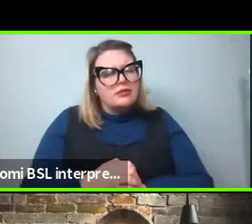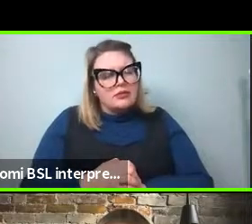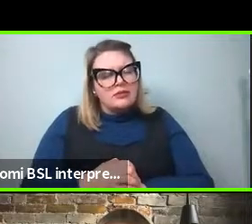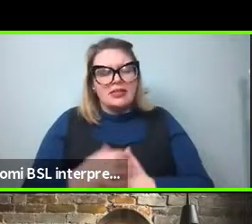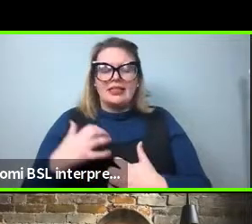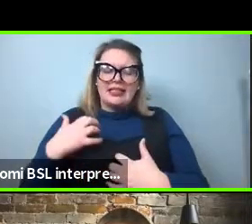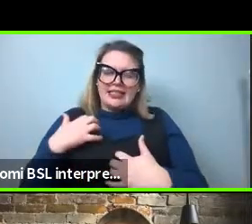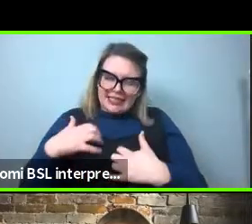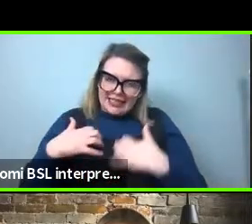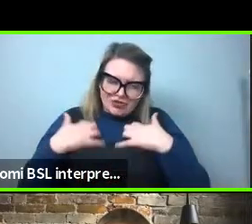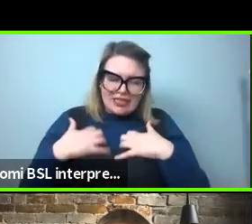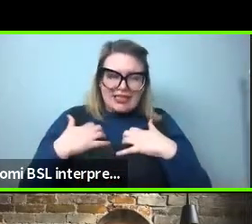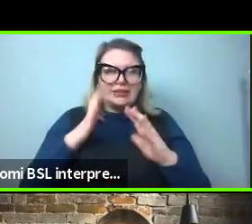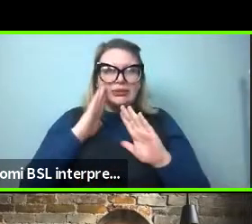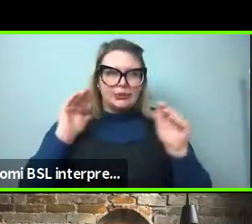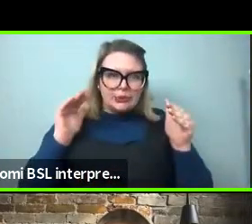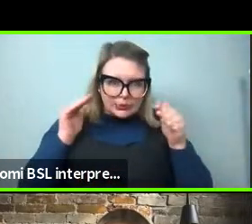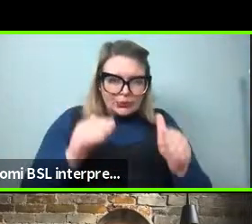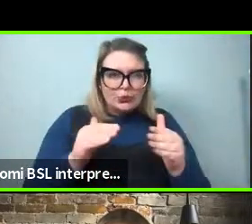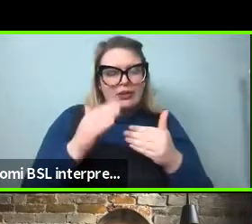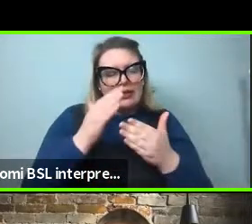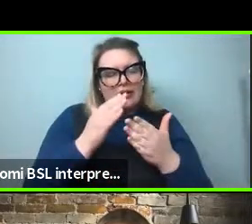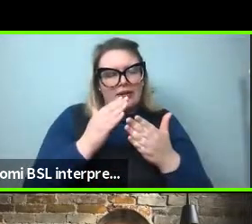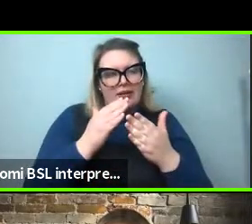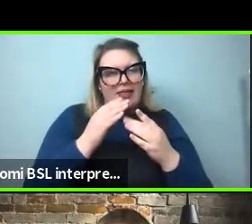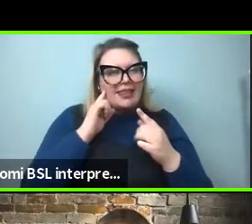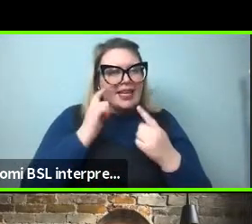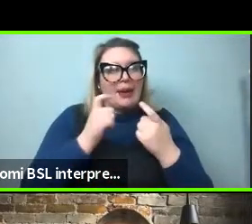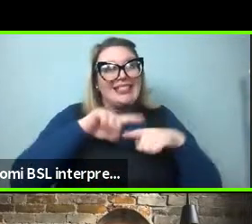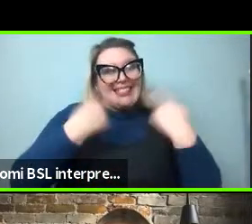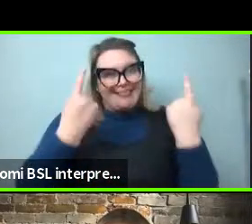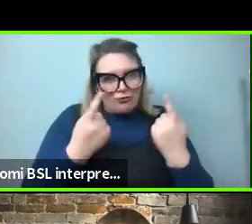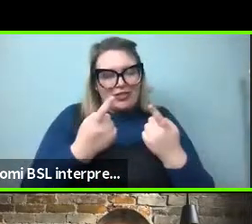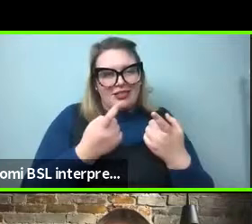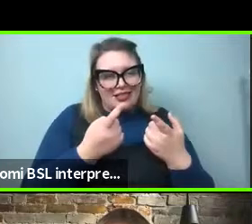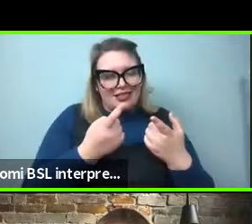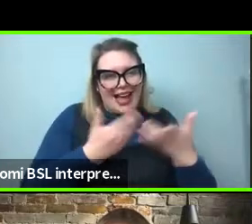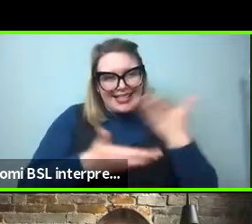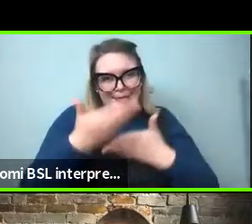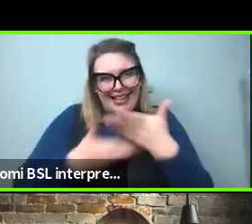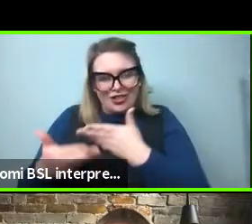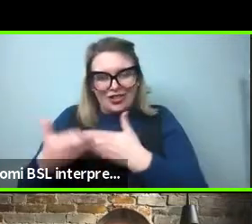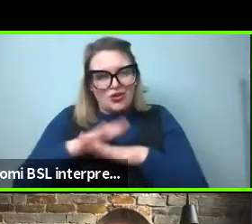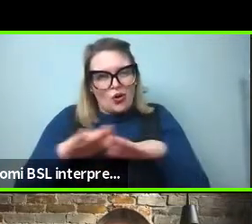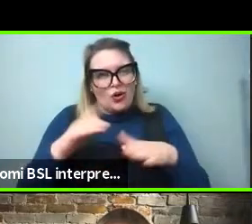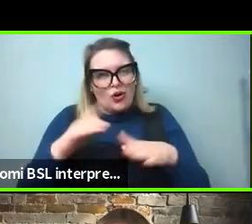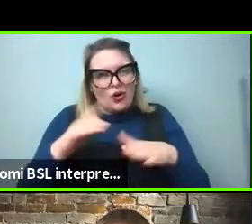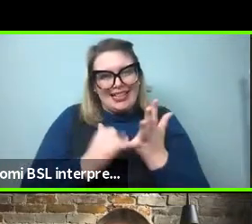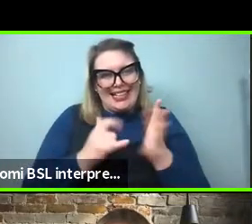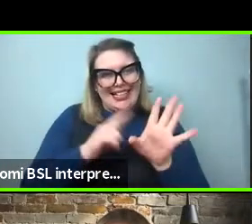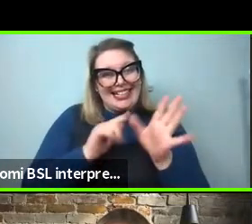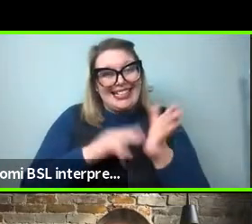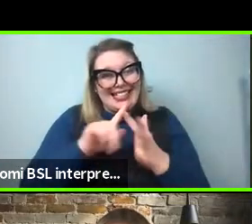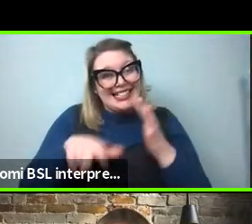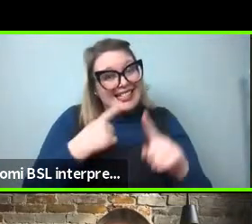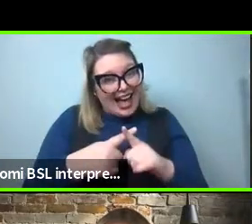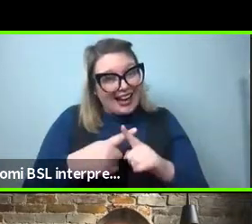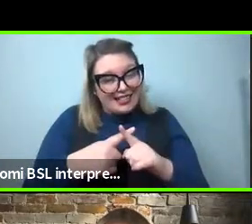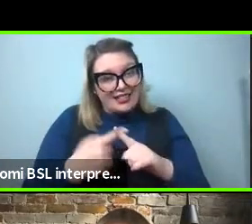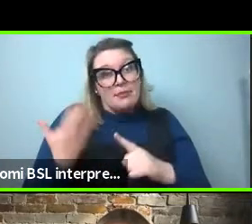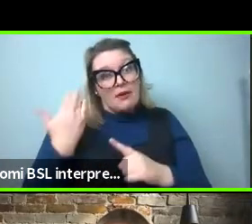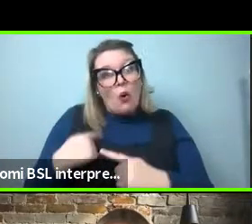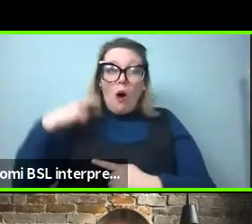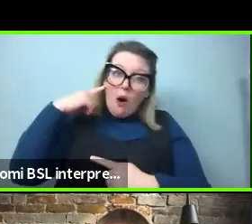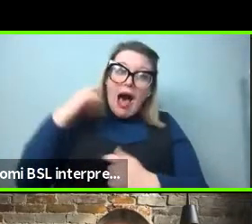make sure that there are other kinds of explanations for apparently syntactic facts. So I think it's great to push forward on these